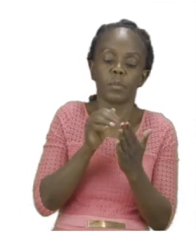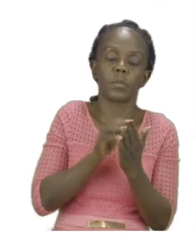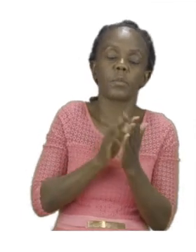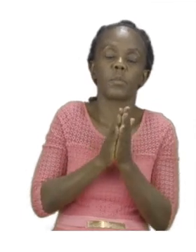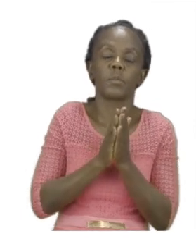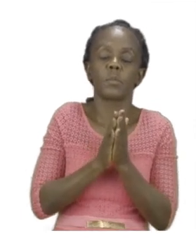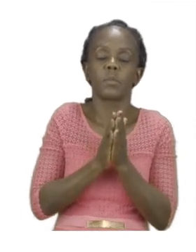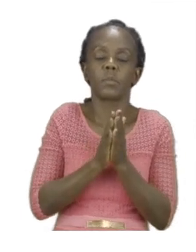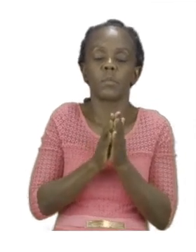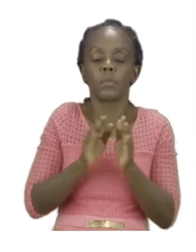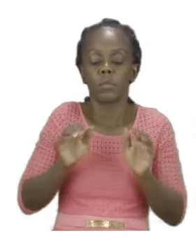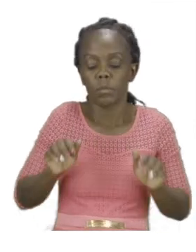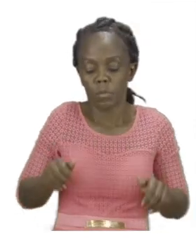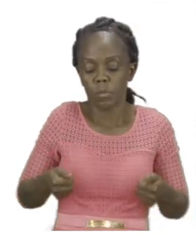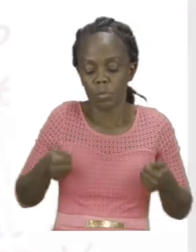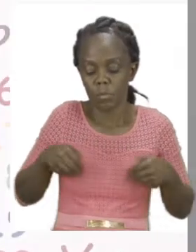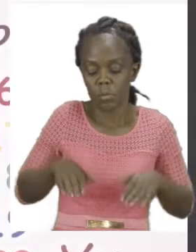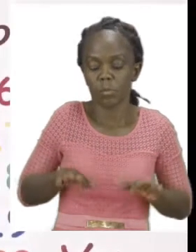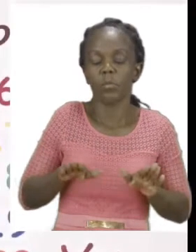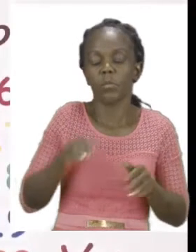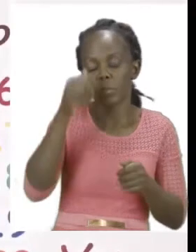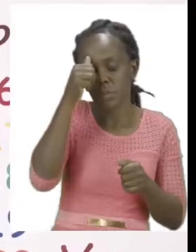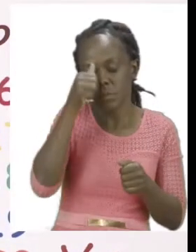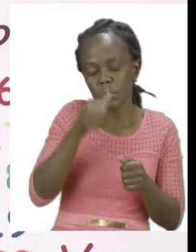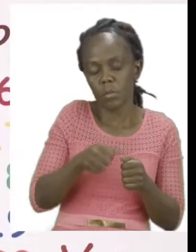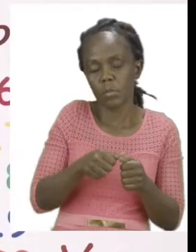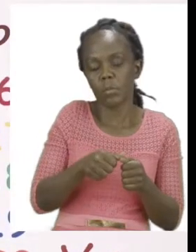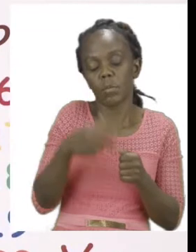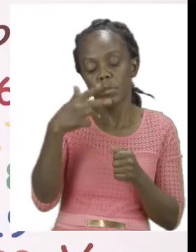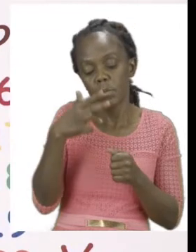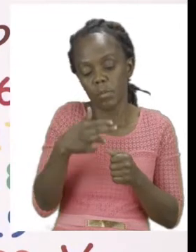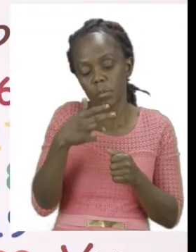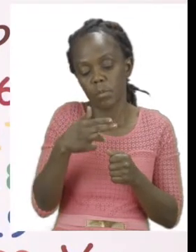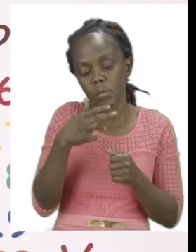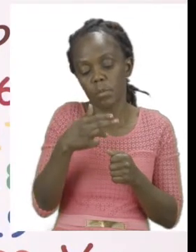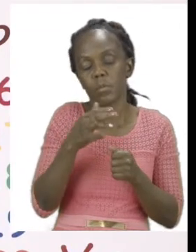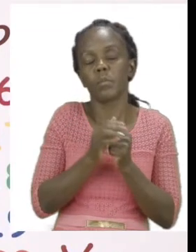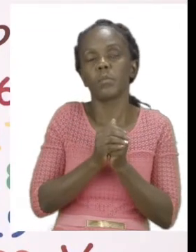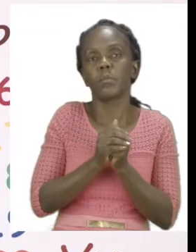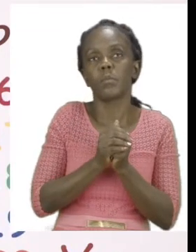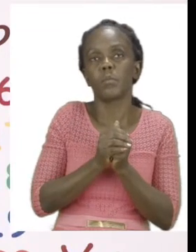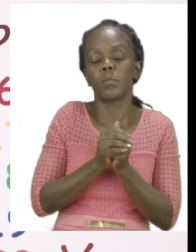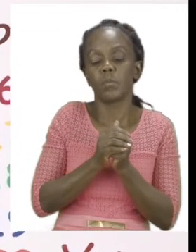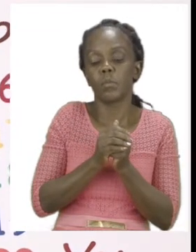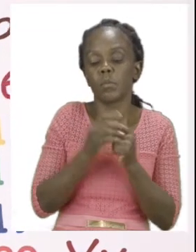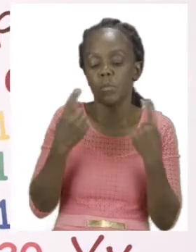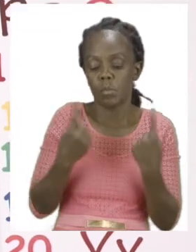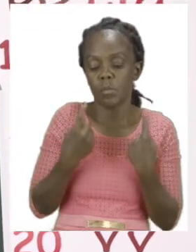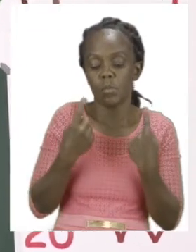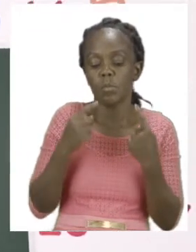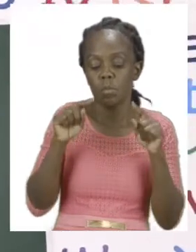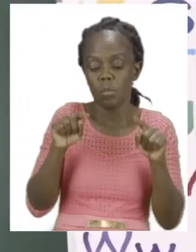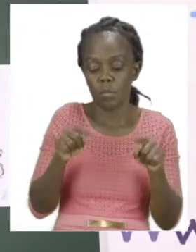boys and girls you must remember that a pair of scissors can be very very dangerous. So if you are going